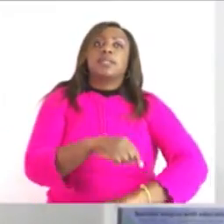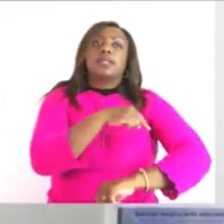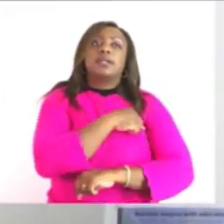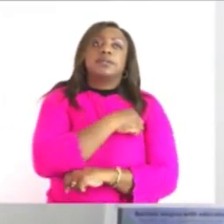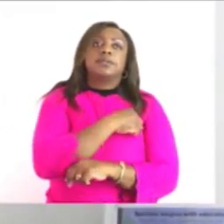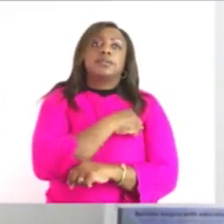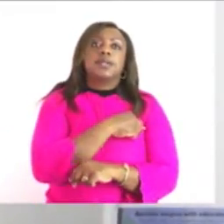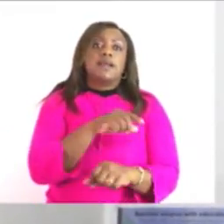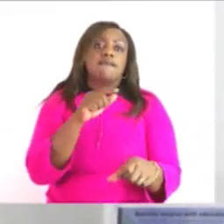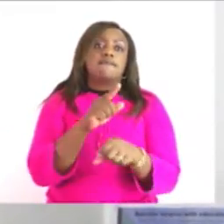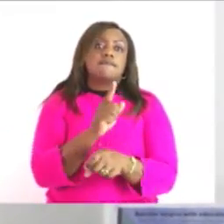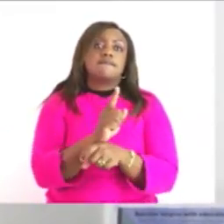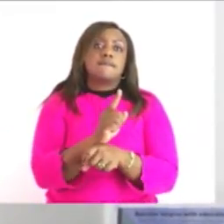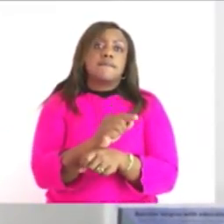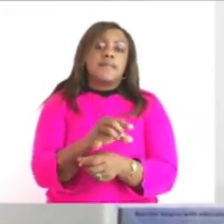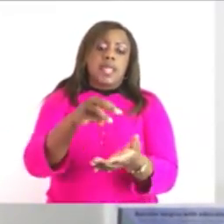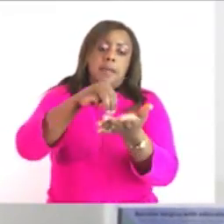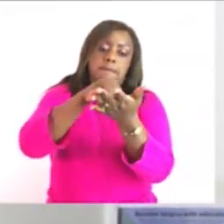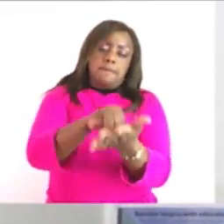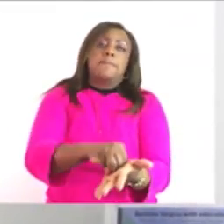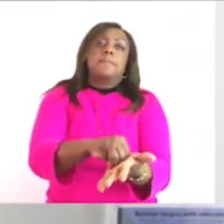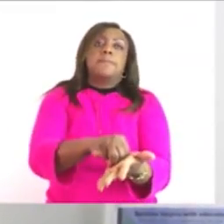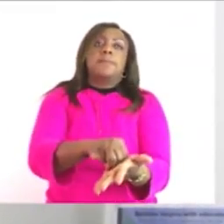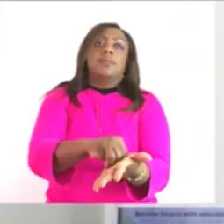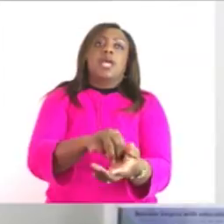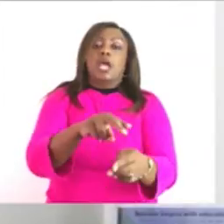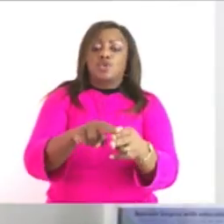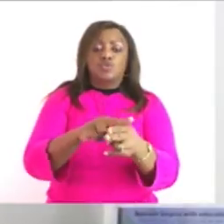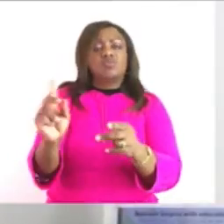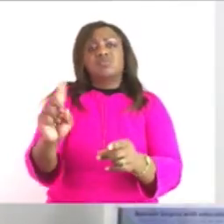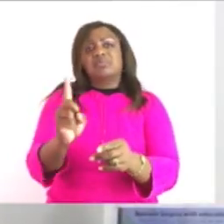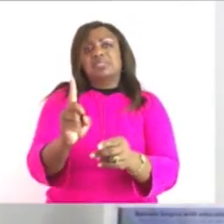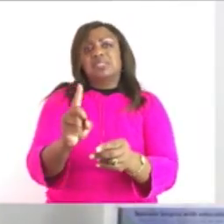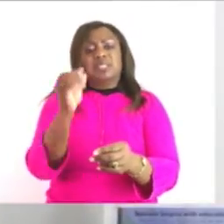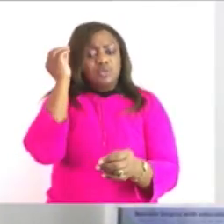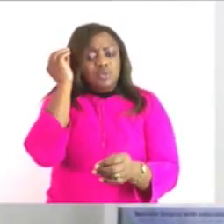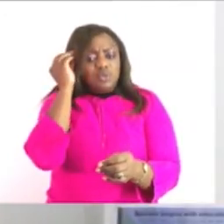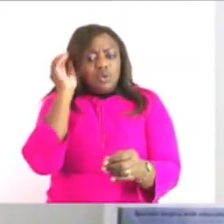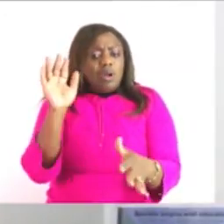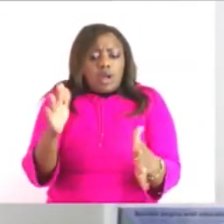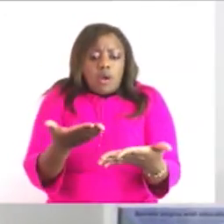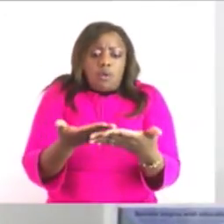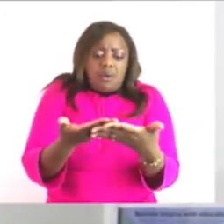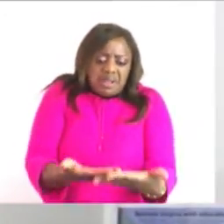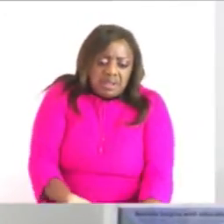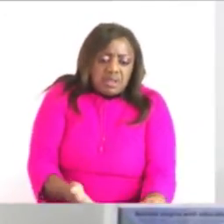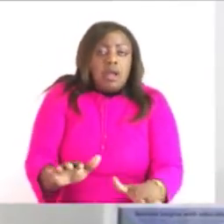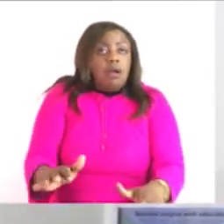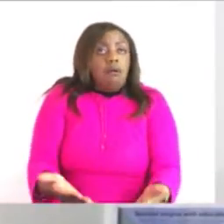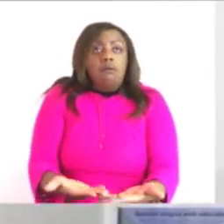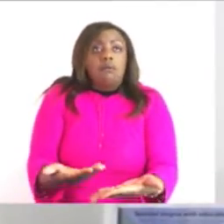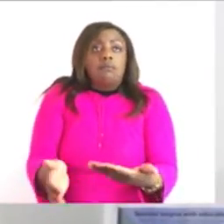while i'm doing while we are doing mass temperature requires time so we need